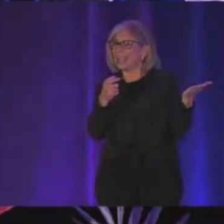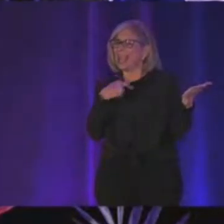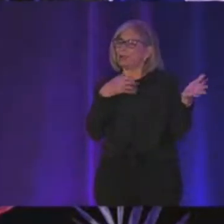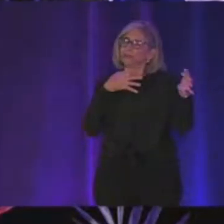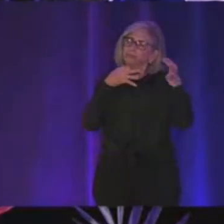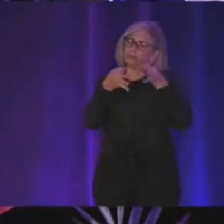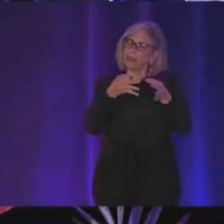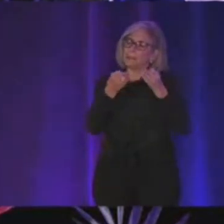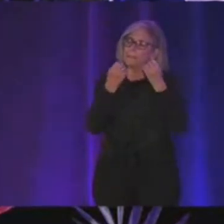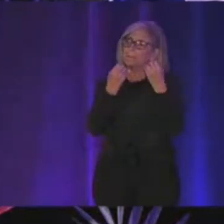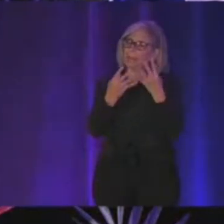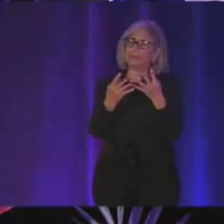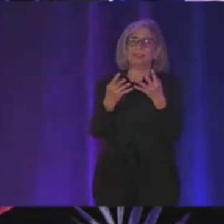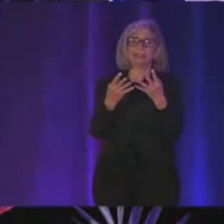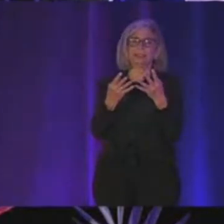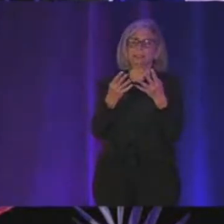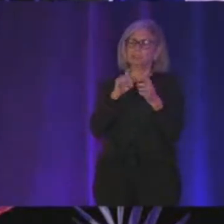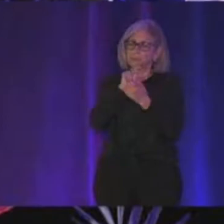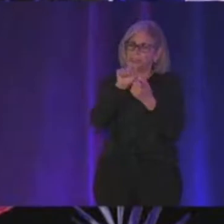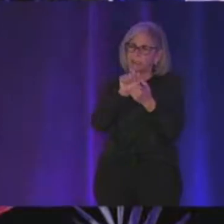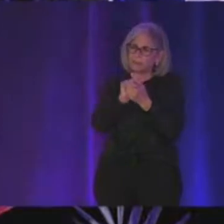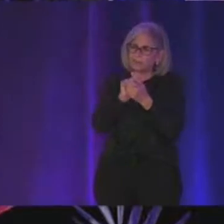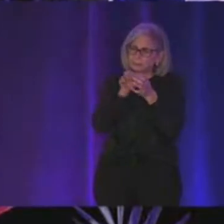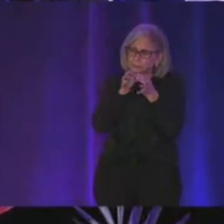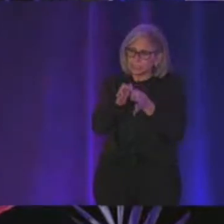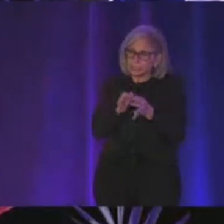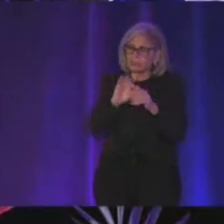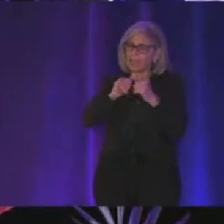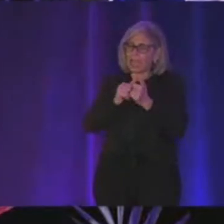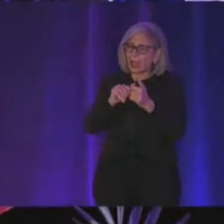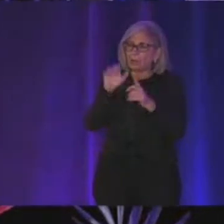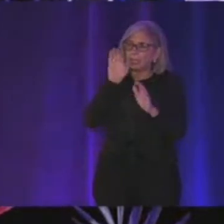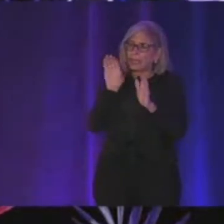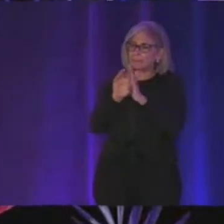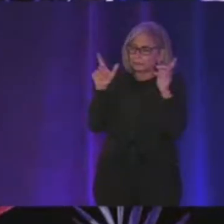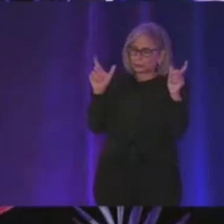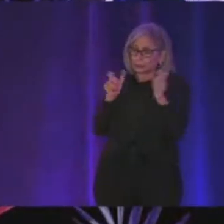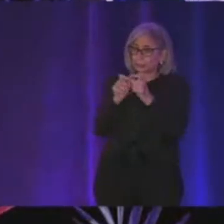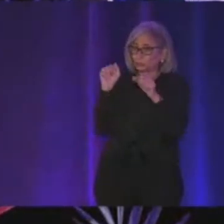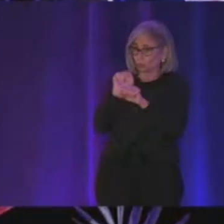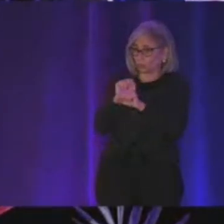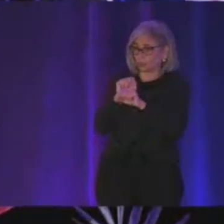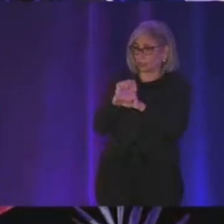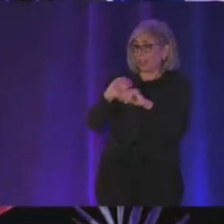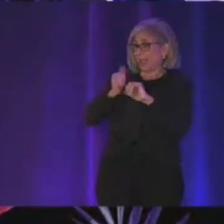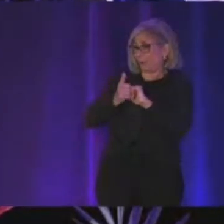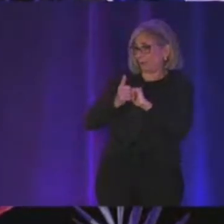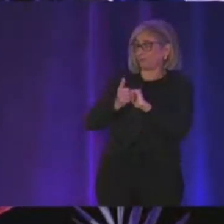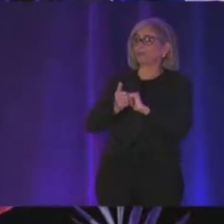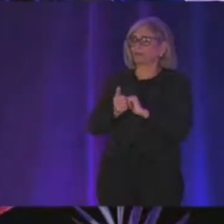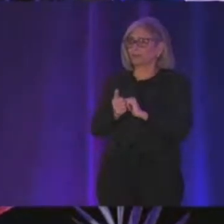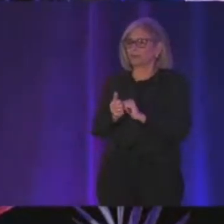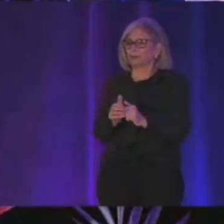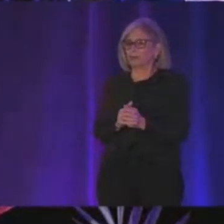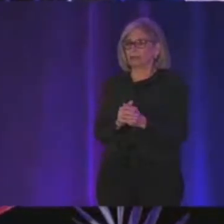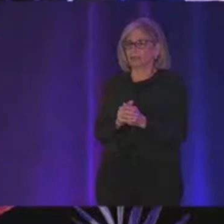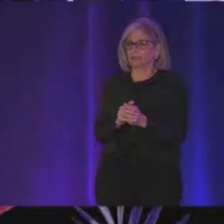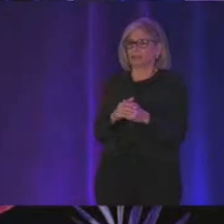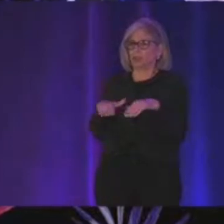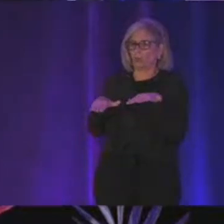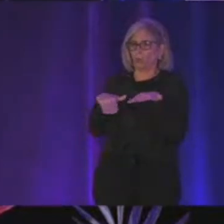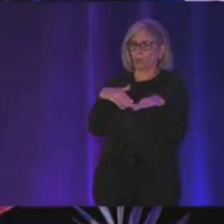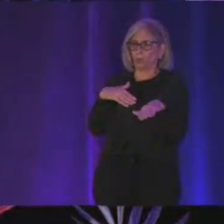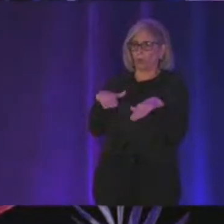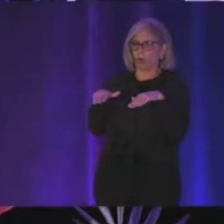through like many uh like specific details on like how image compression work and like video compression work and in practice